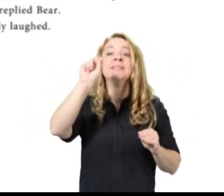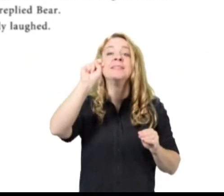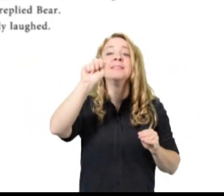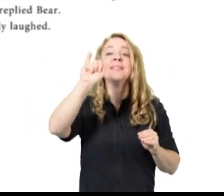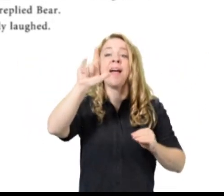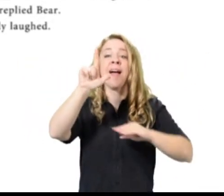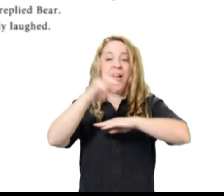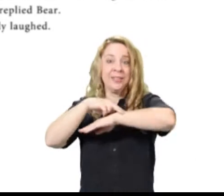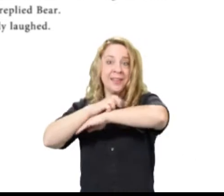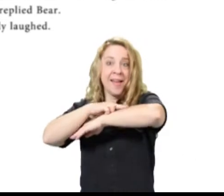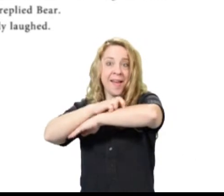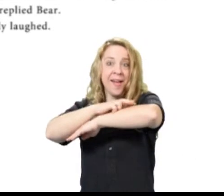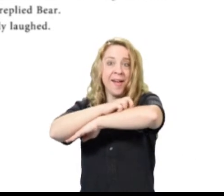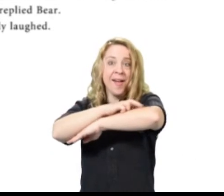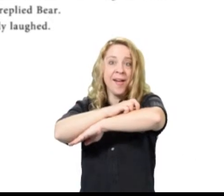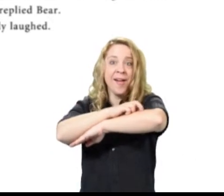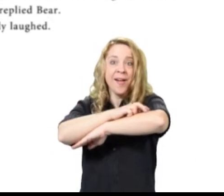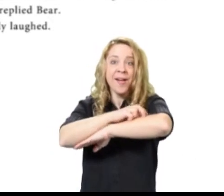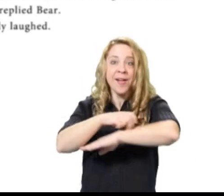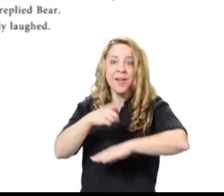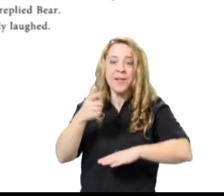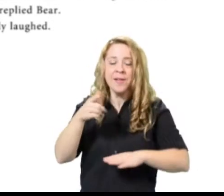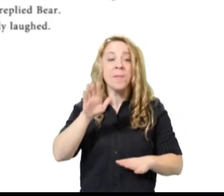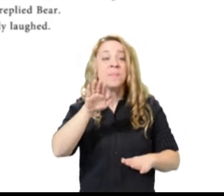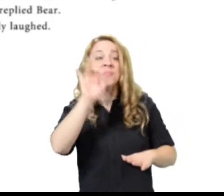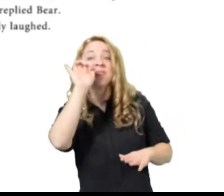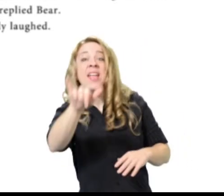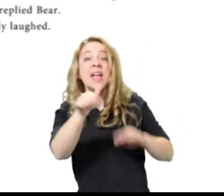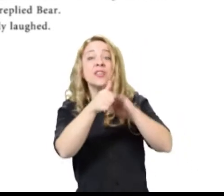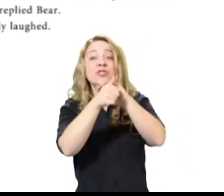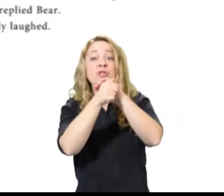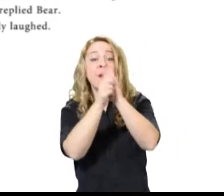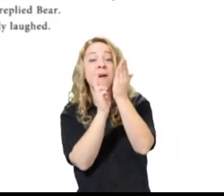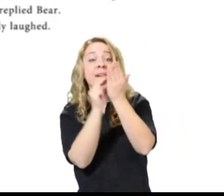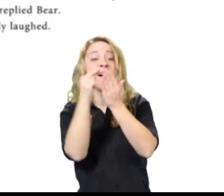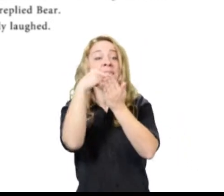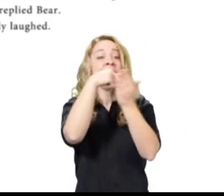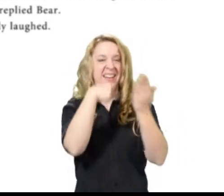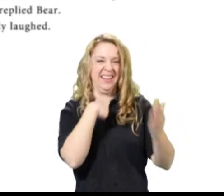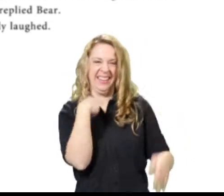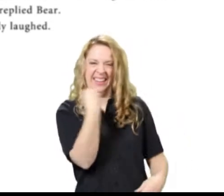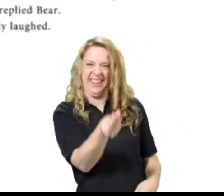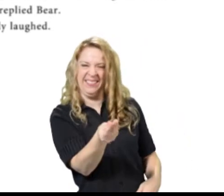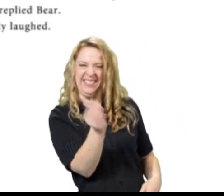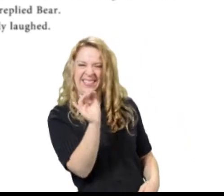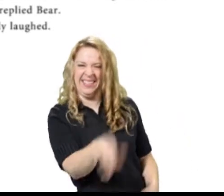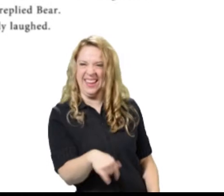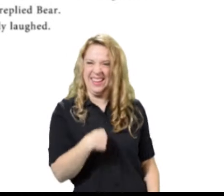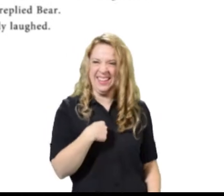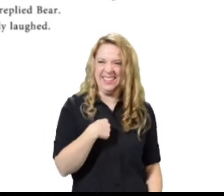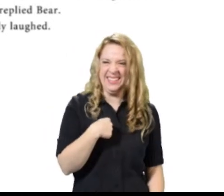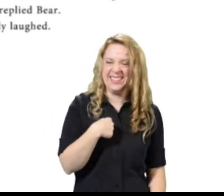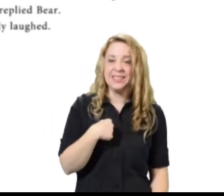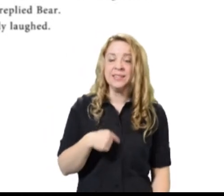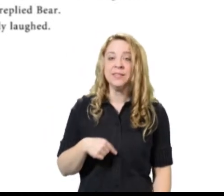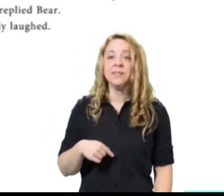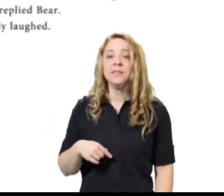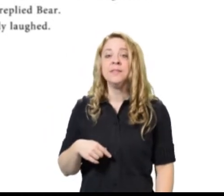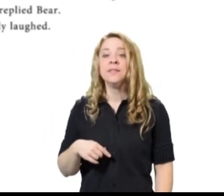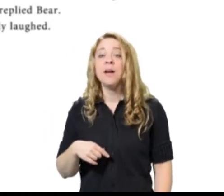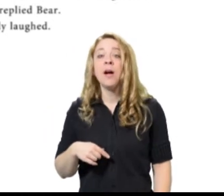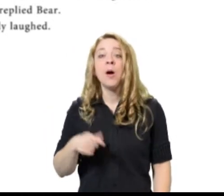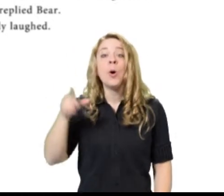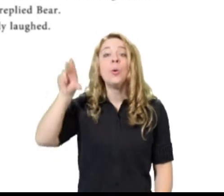Everyone gathered around as Franklin opened his other cards. Mine's a turtle cutout. said Snail.